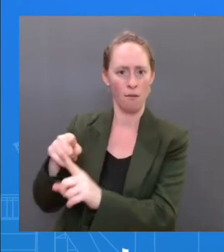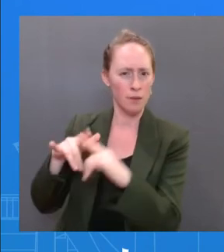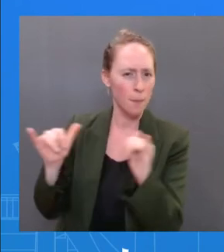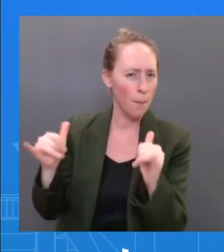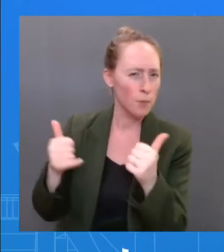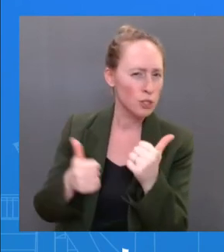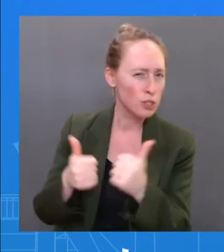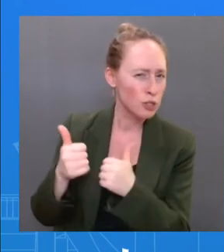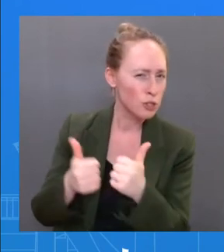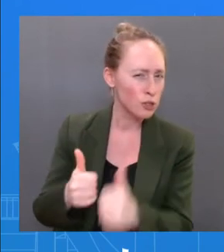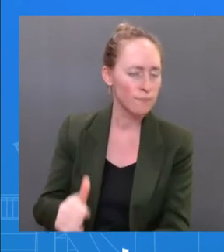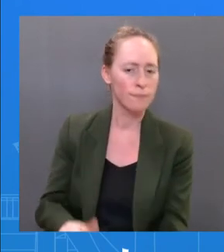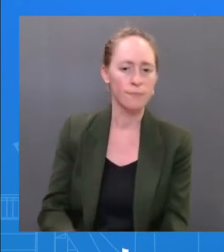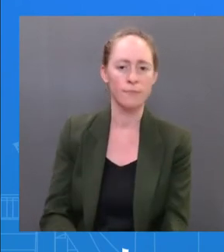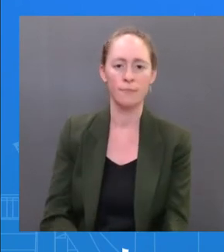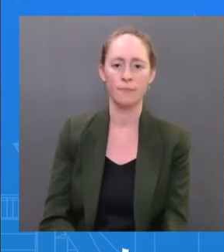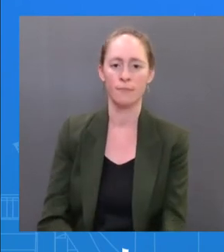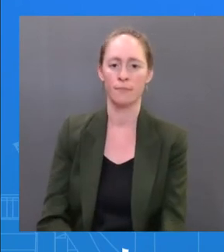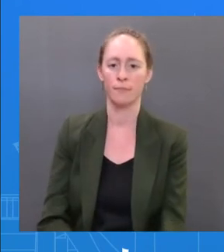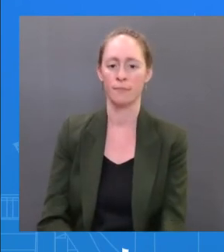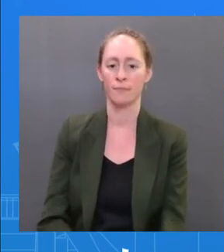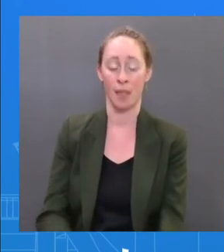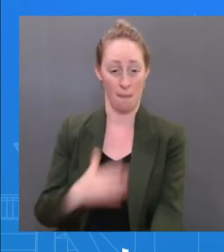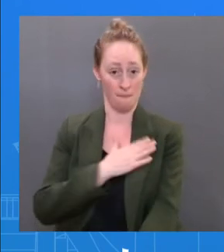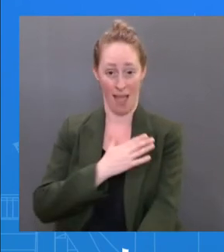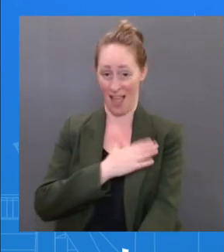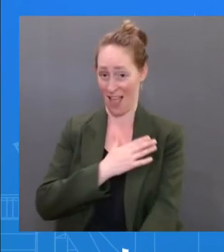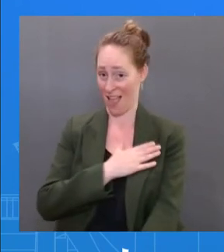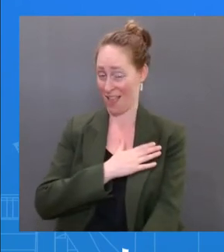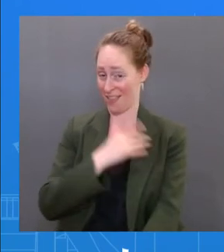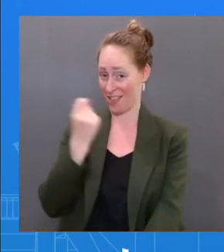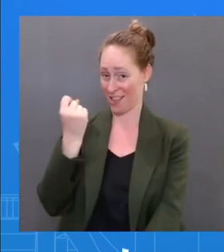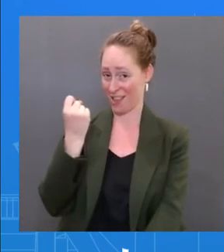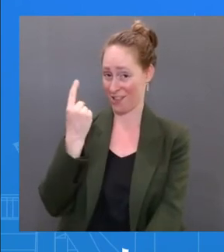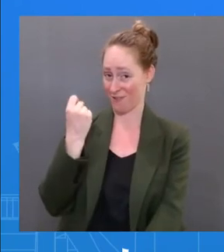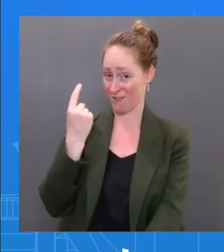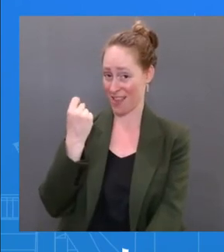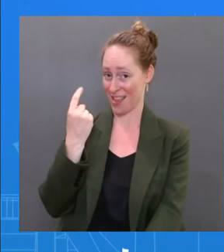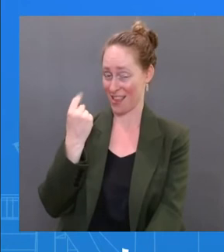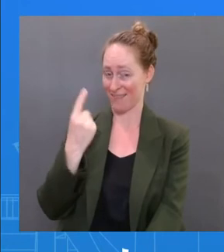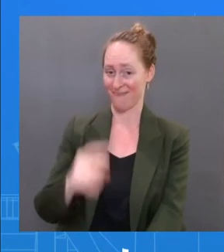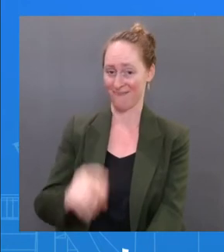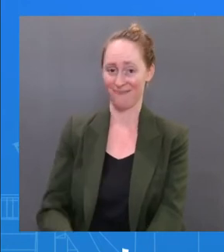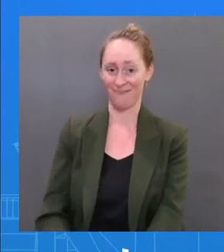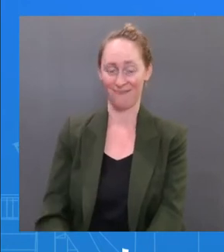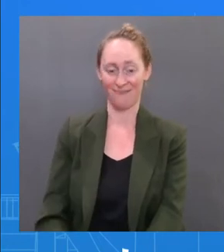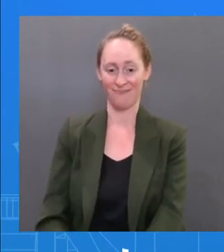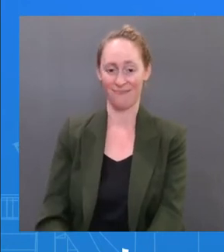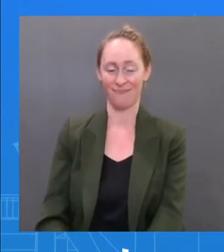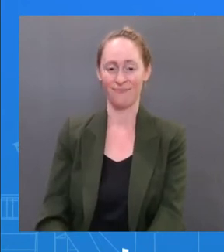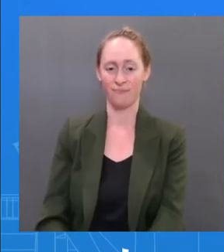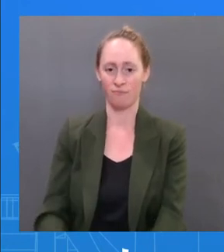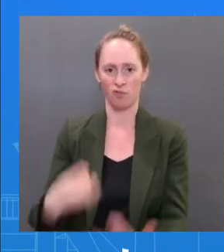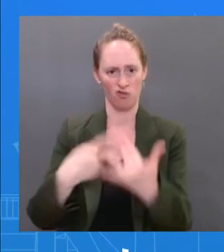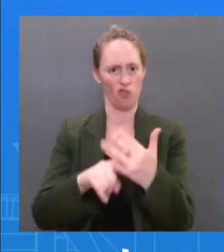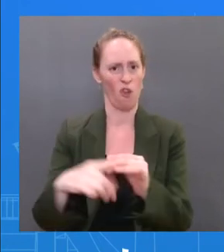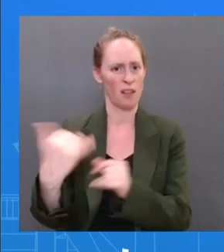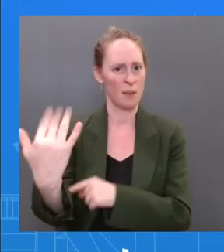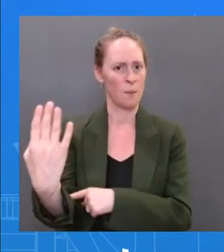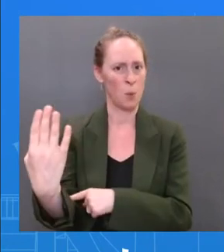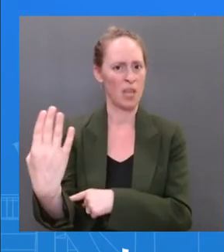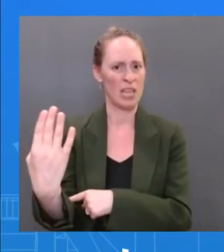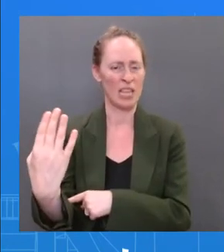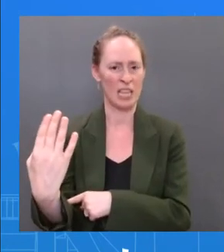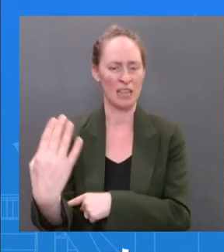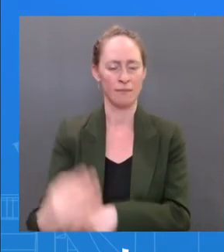Yeah, my understanding is that those symptoms developed this morning, and he had a test as part of his regular testing cadence.